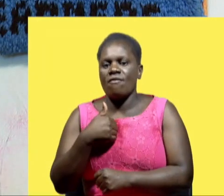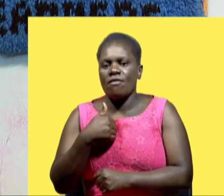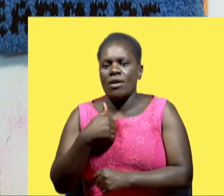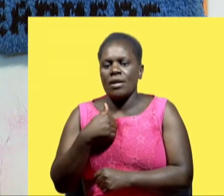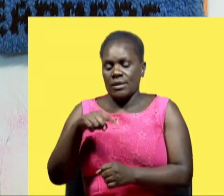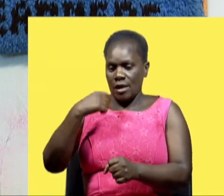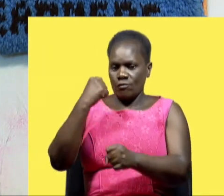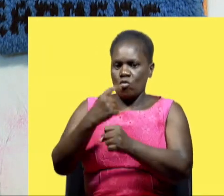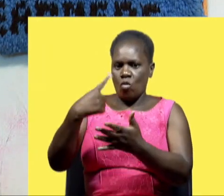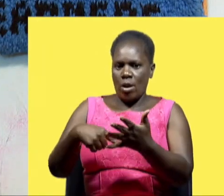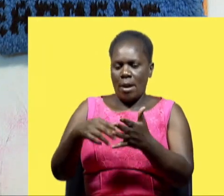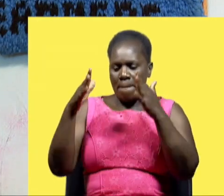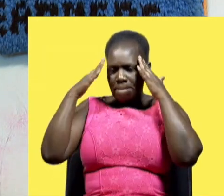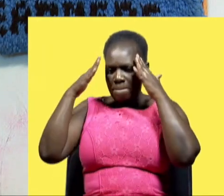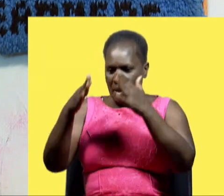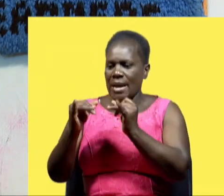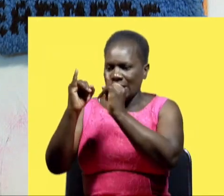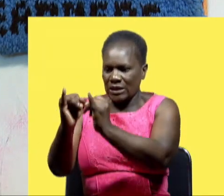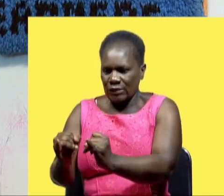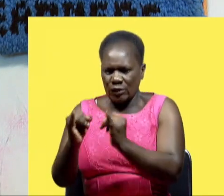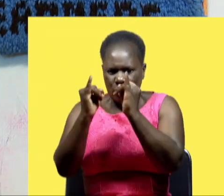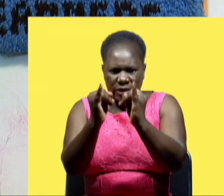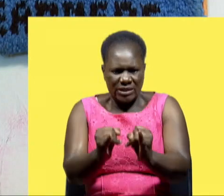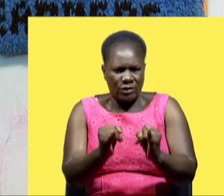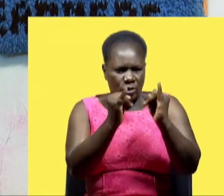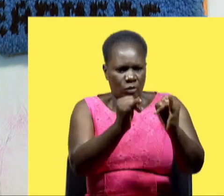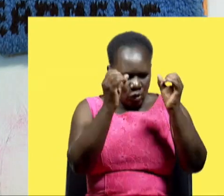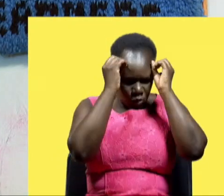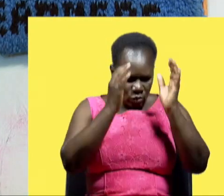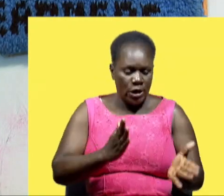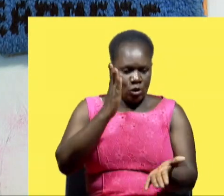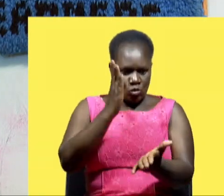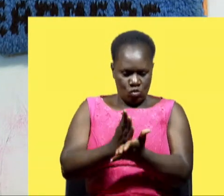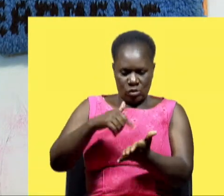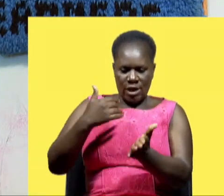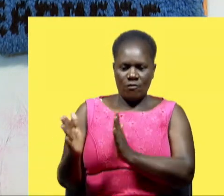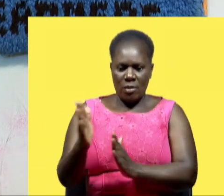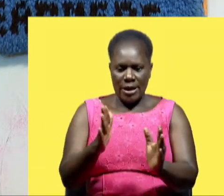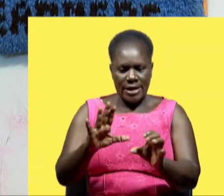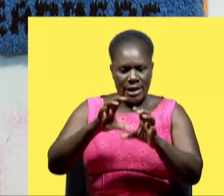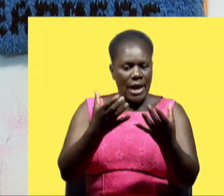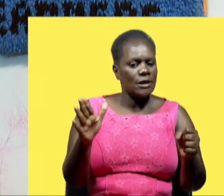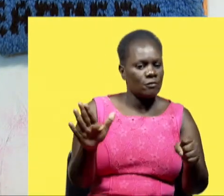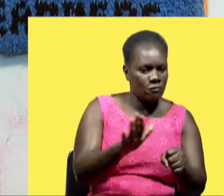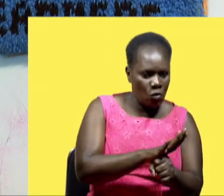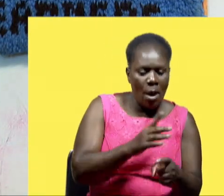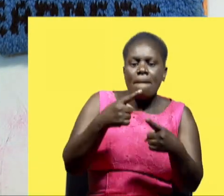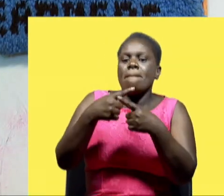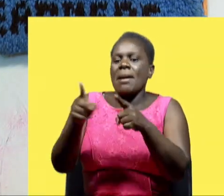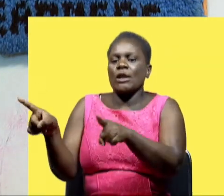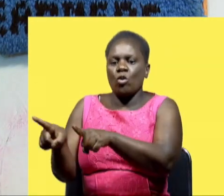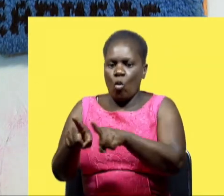and what we do we measure on individualization so as much as we are planning for the whole class